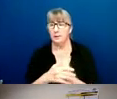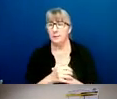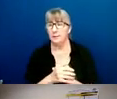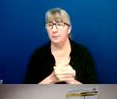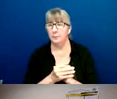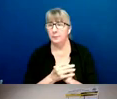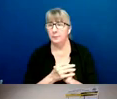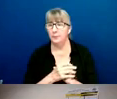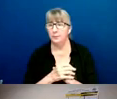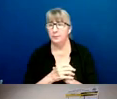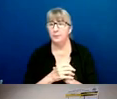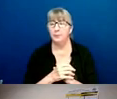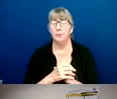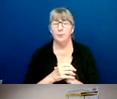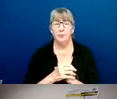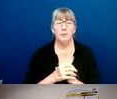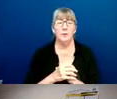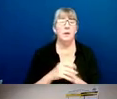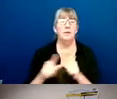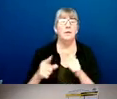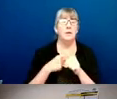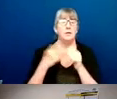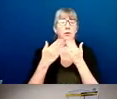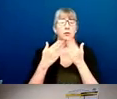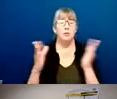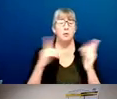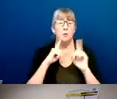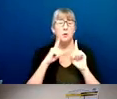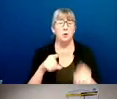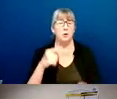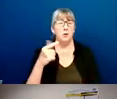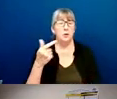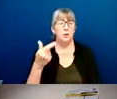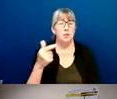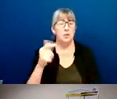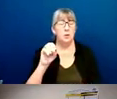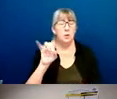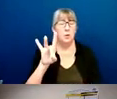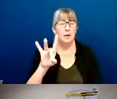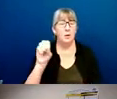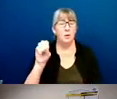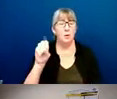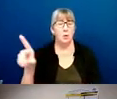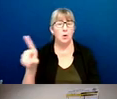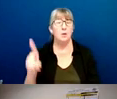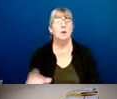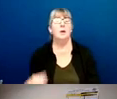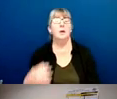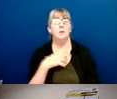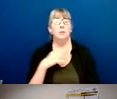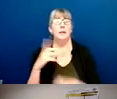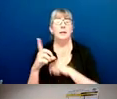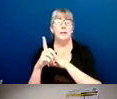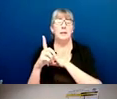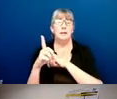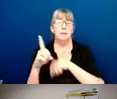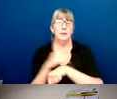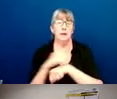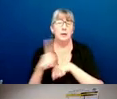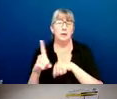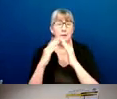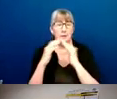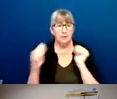This first general order, G0801, the Complaint and Disciplinary System, establishes the overall accountability framework